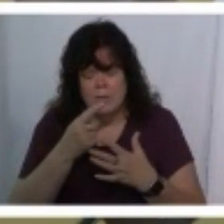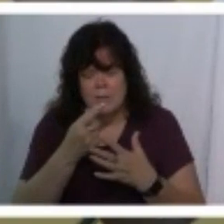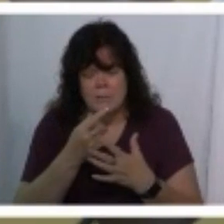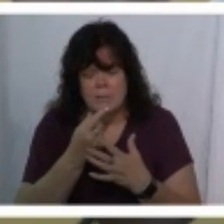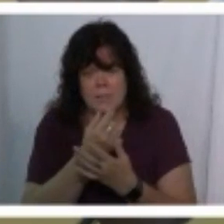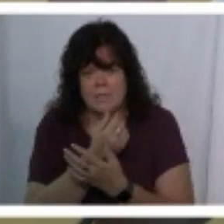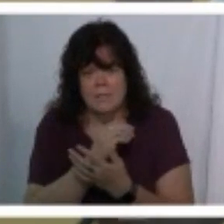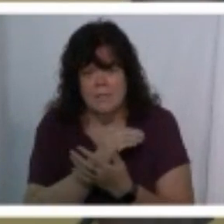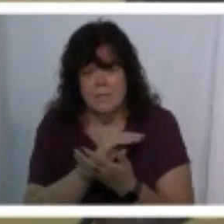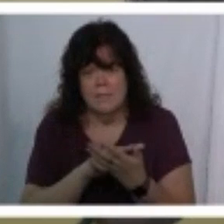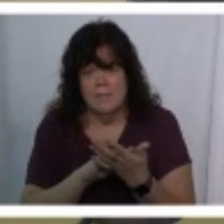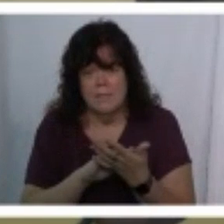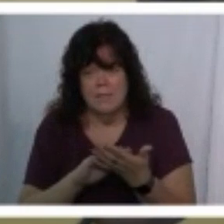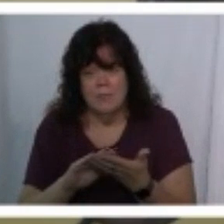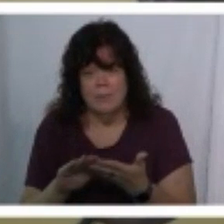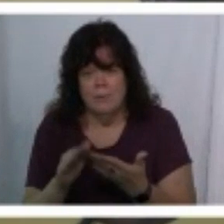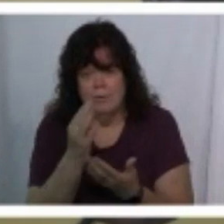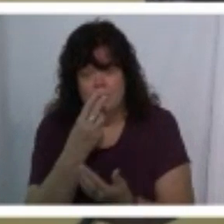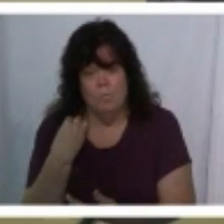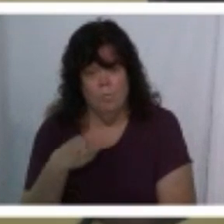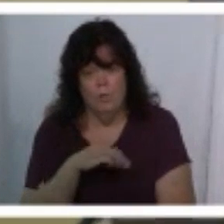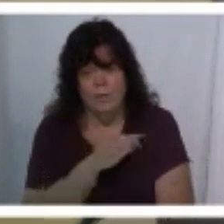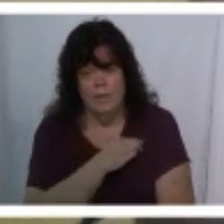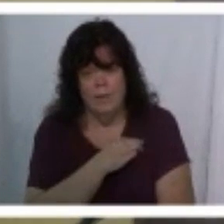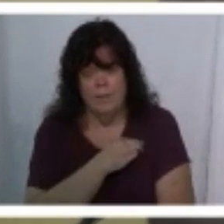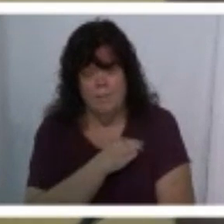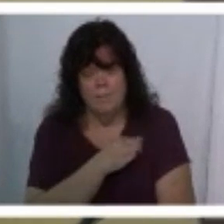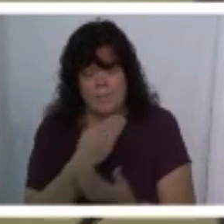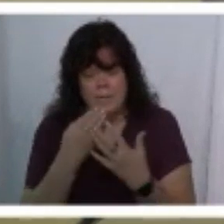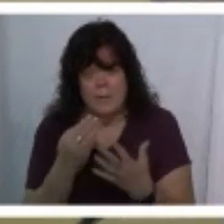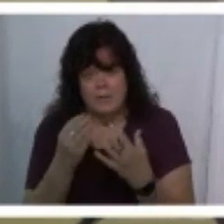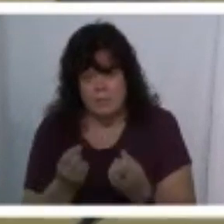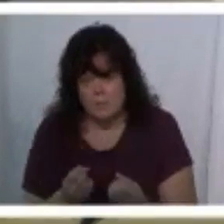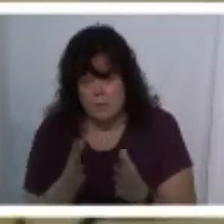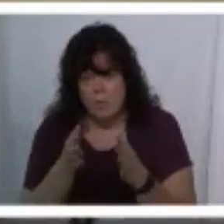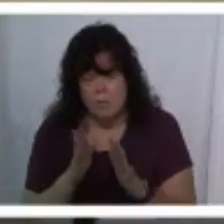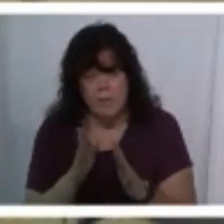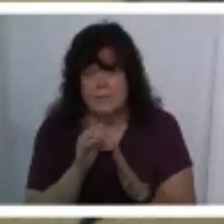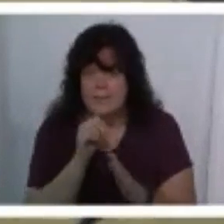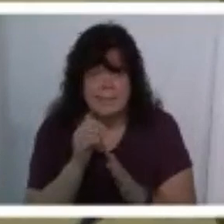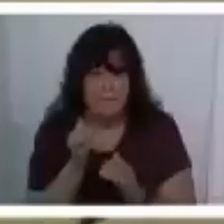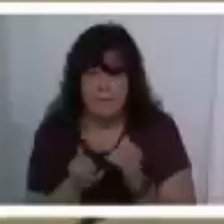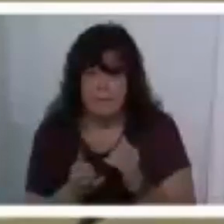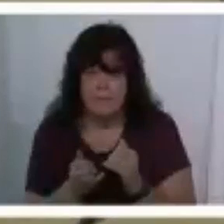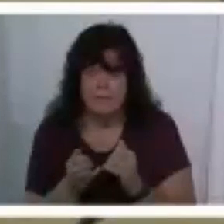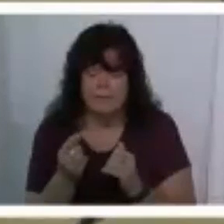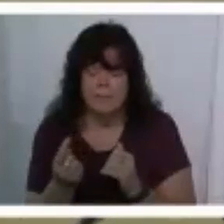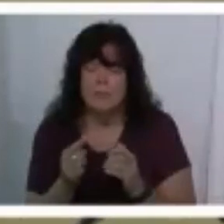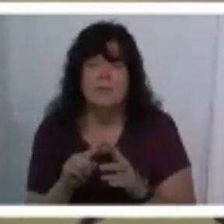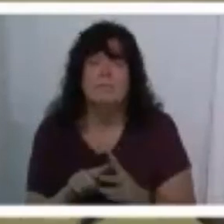thank you that that in so many ways this is not the end but only the beginning